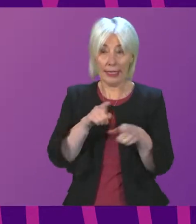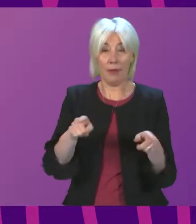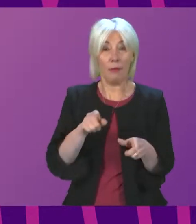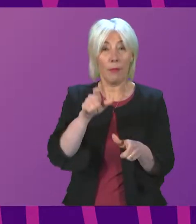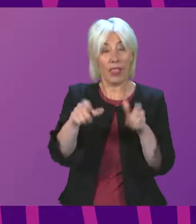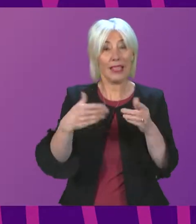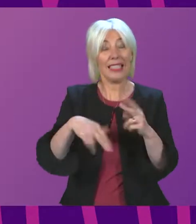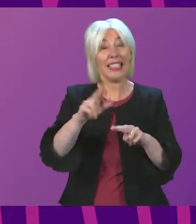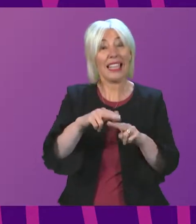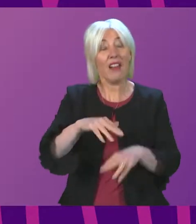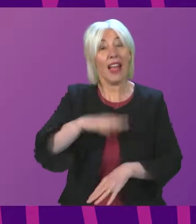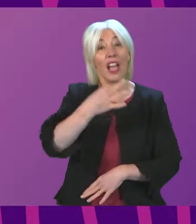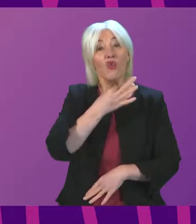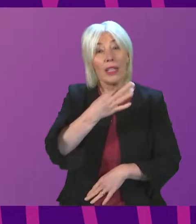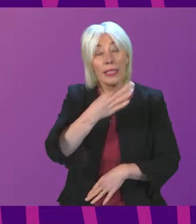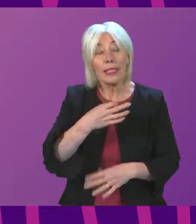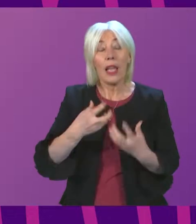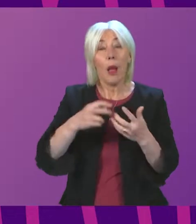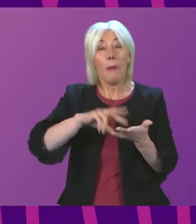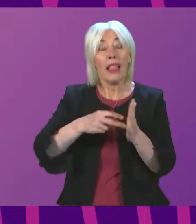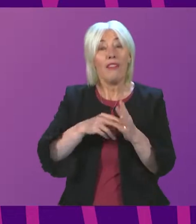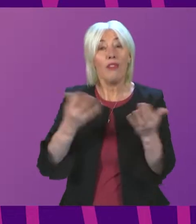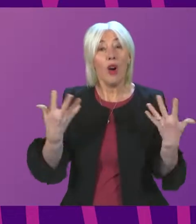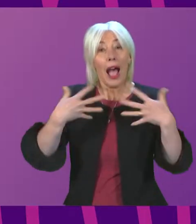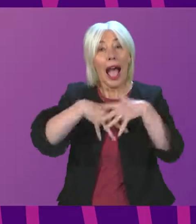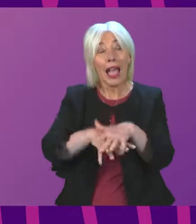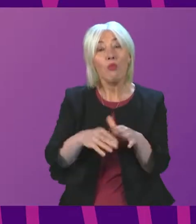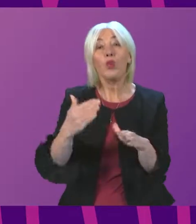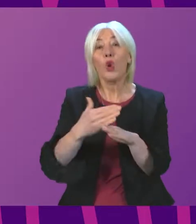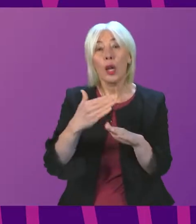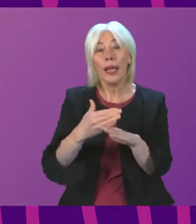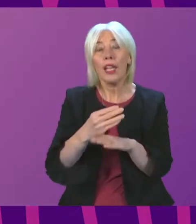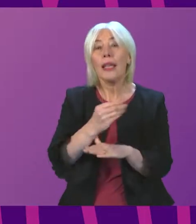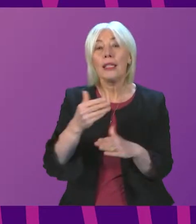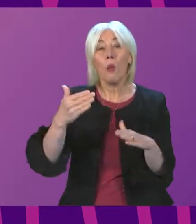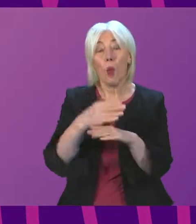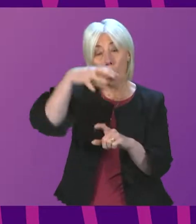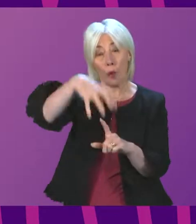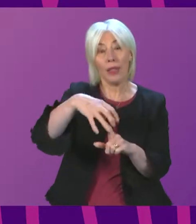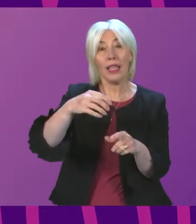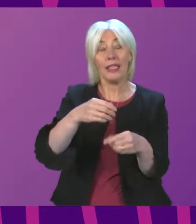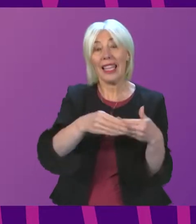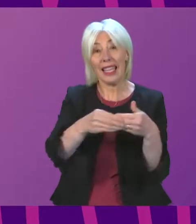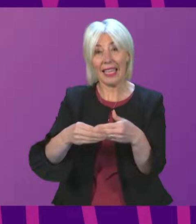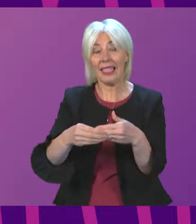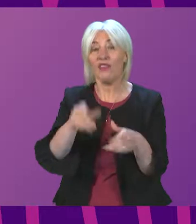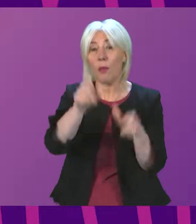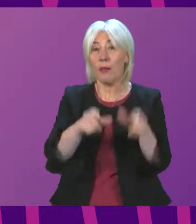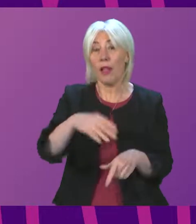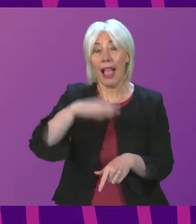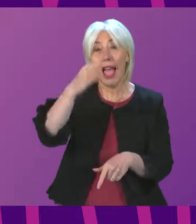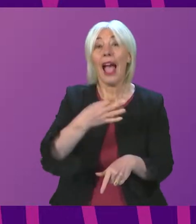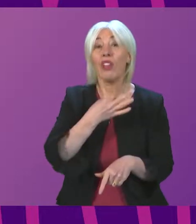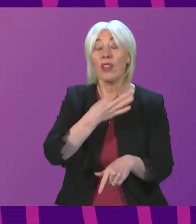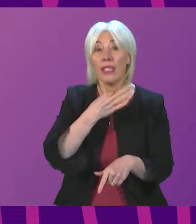list in their plans for hybrid working. We've added some specific workplace guidance for people at highest risk on mygov